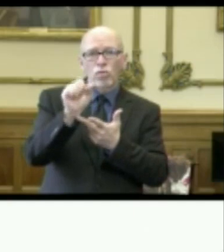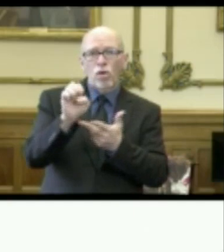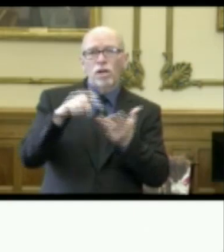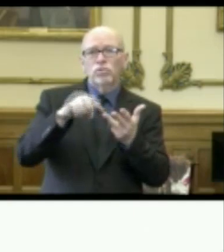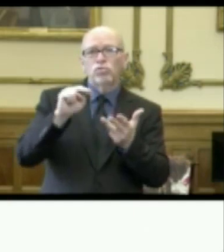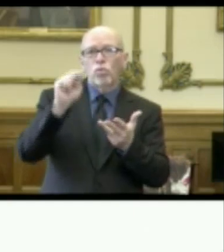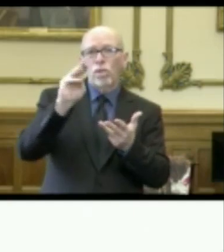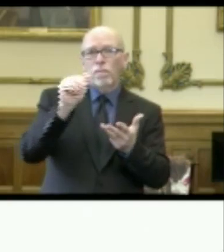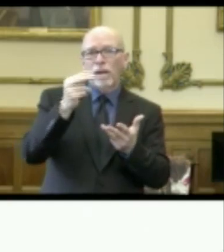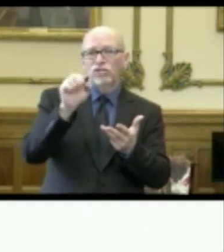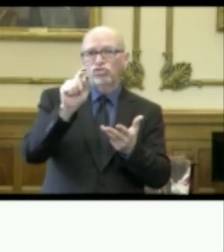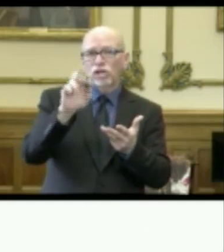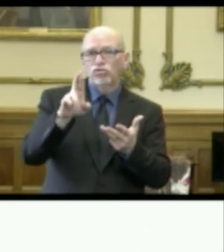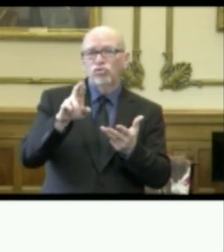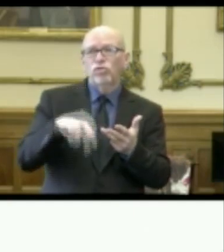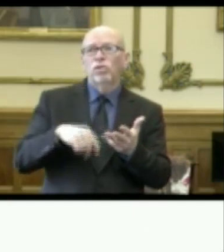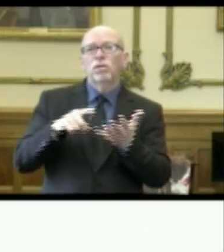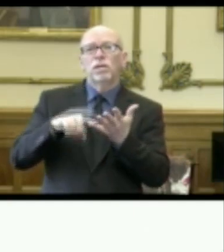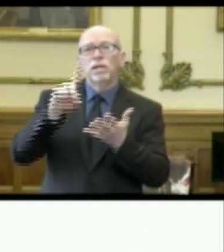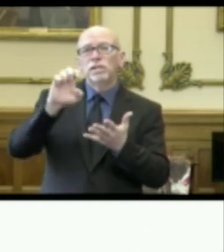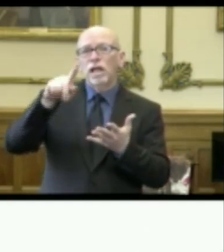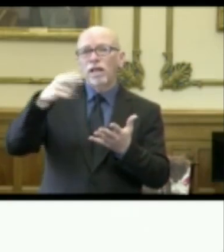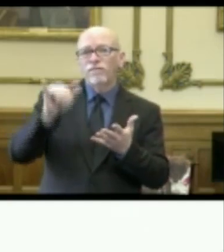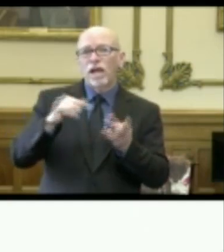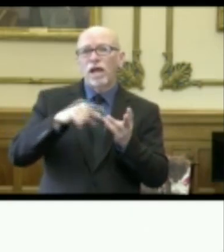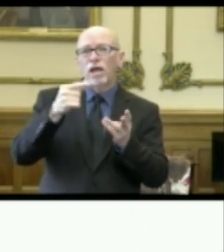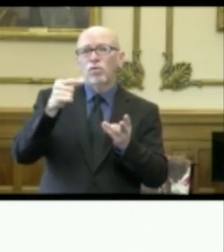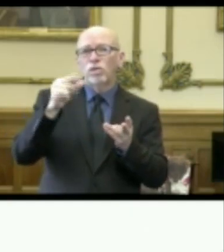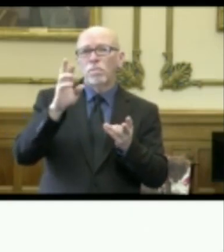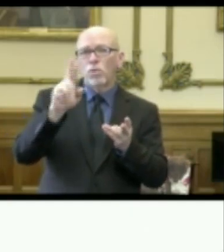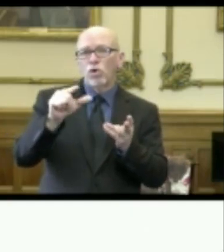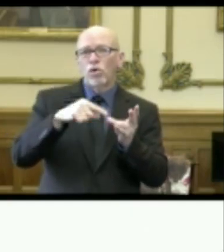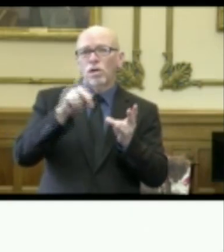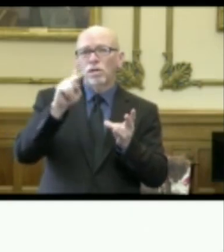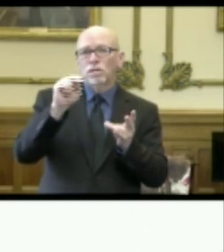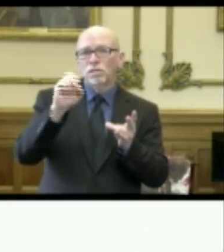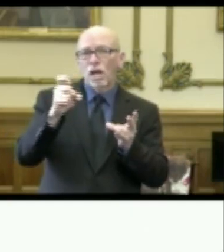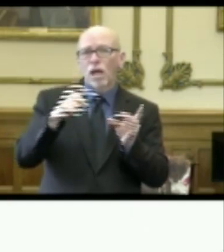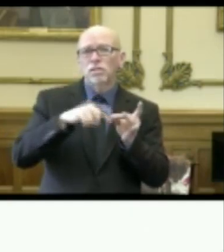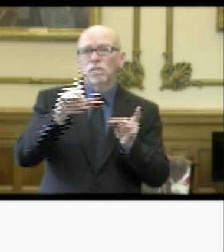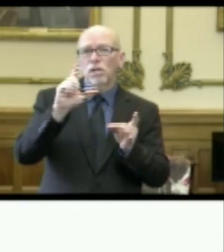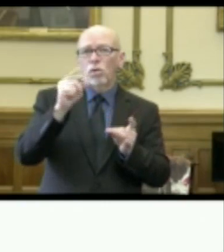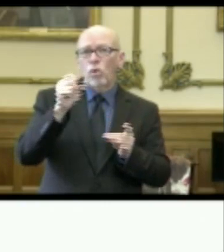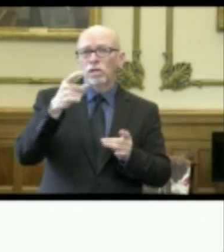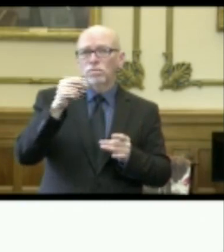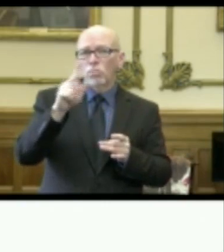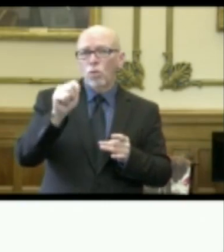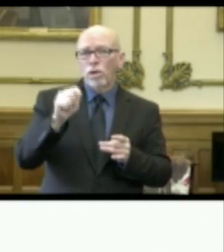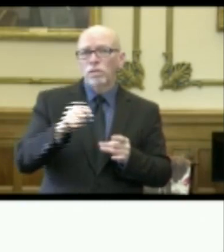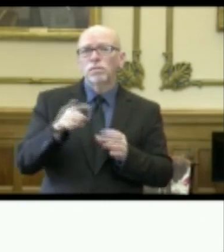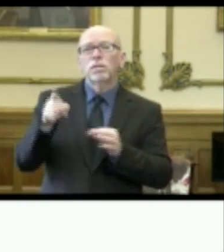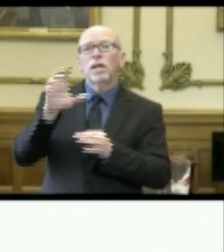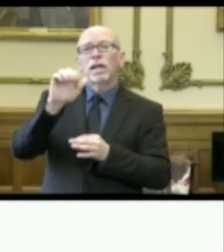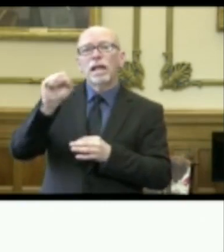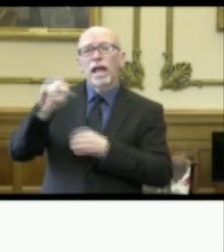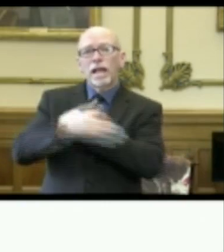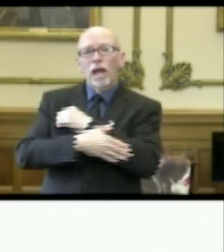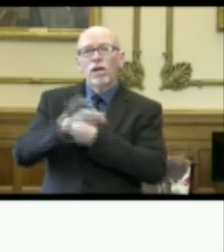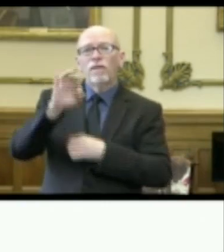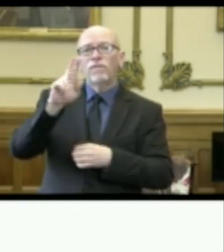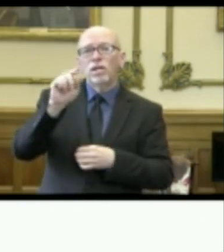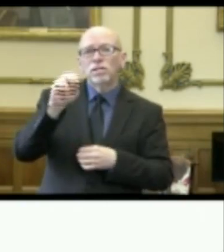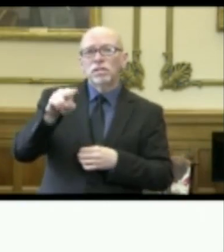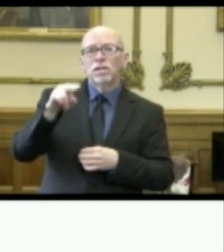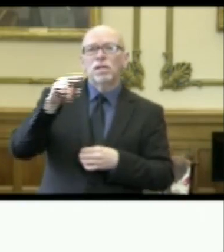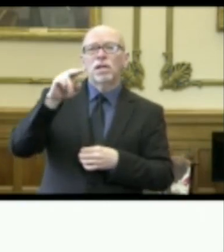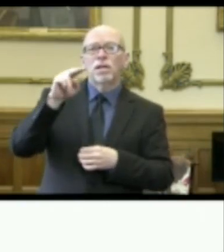Manchester, the cities of Delphi, Greensburg, Knox, Logansport, and the counties of Cass, Fulton, Noble,